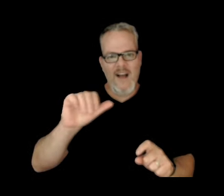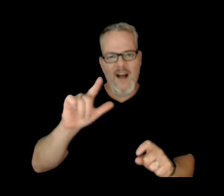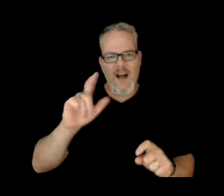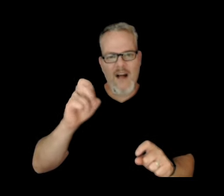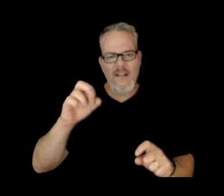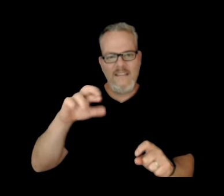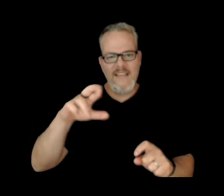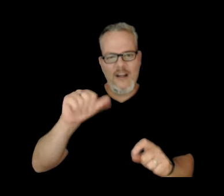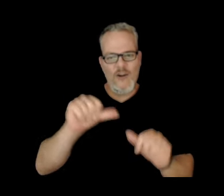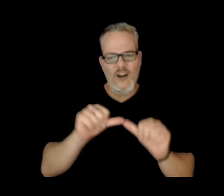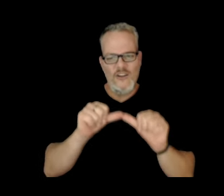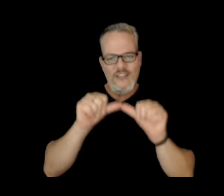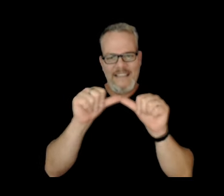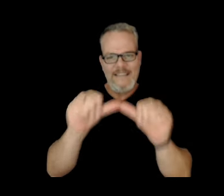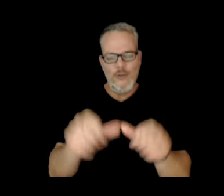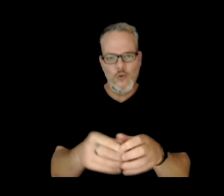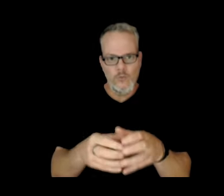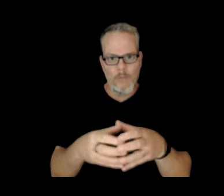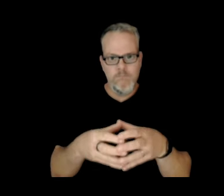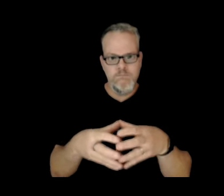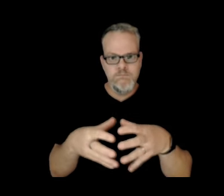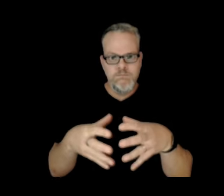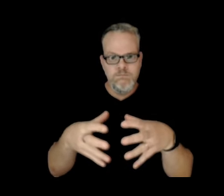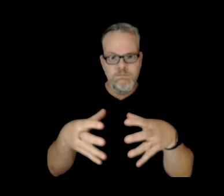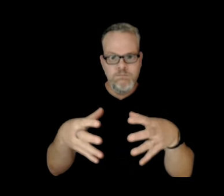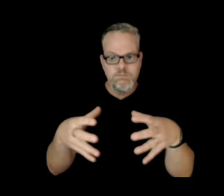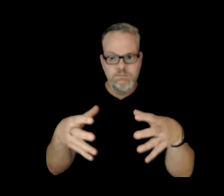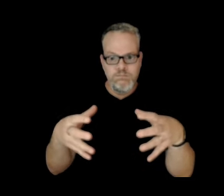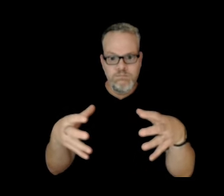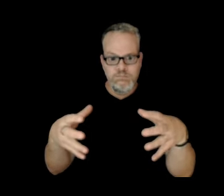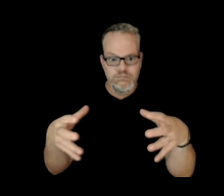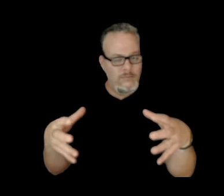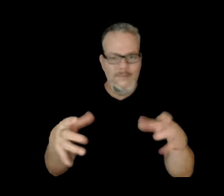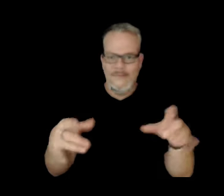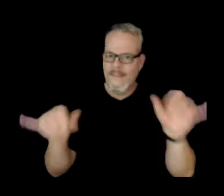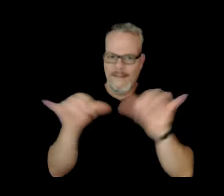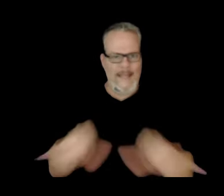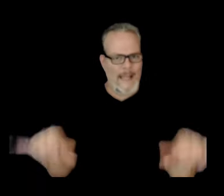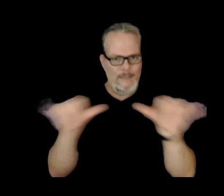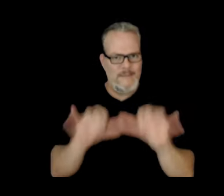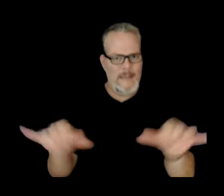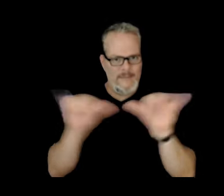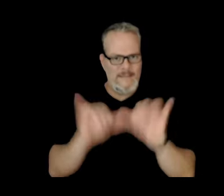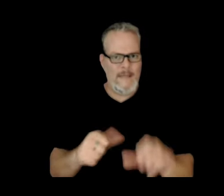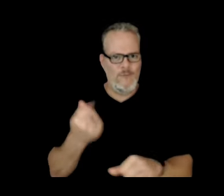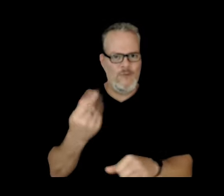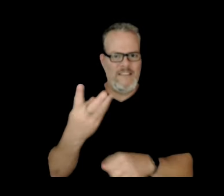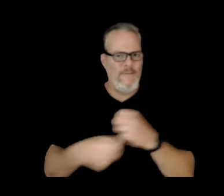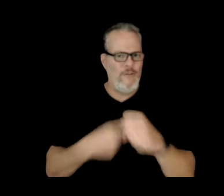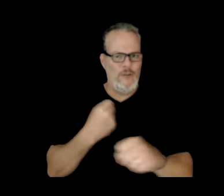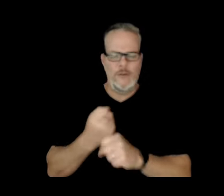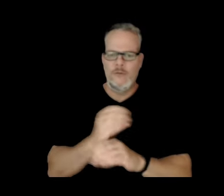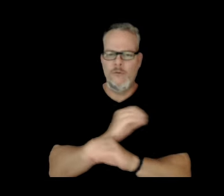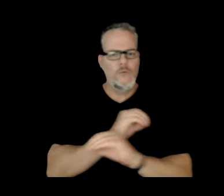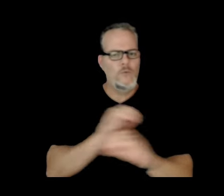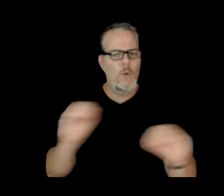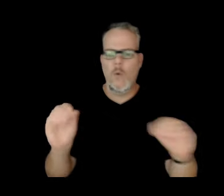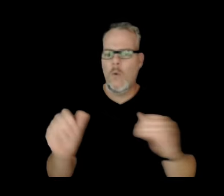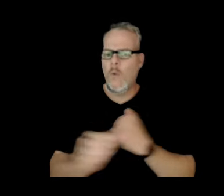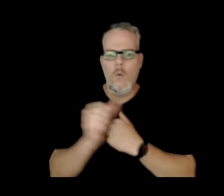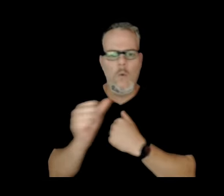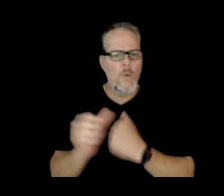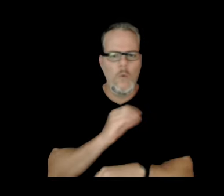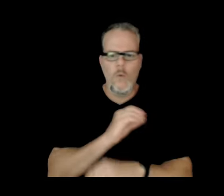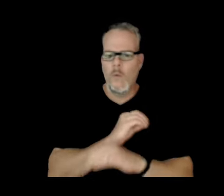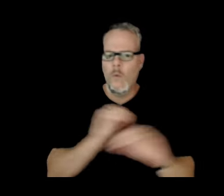as this inflation pattern has been present for several years now. So no cause for alarm there and Mauna